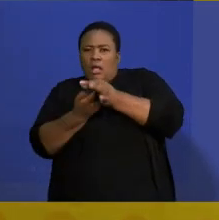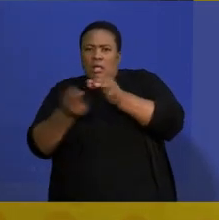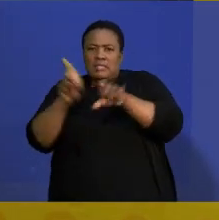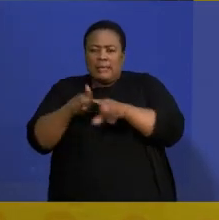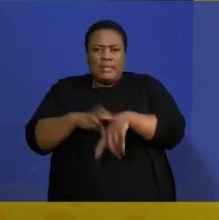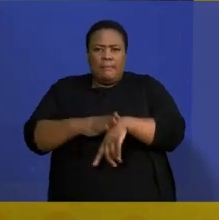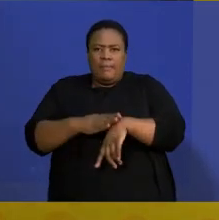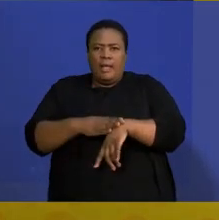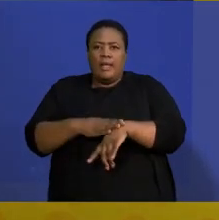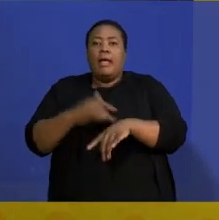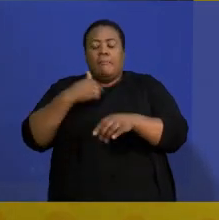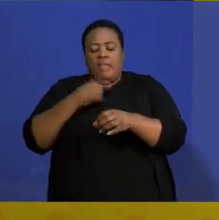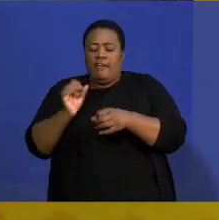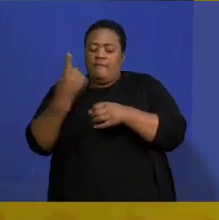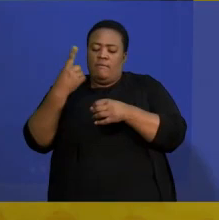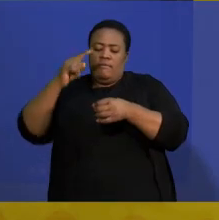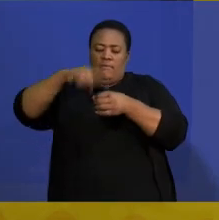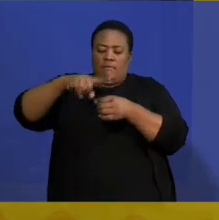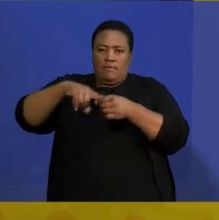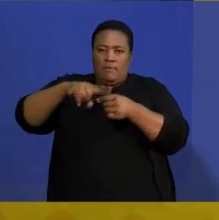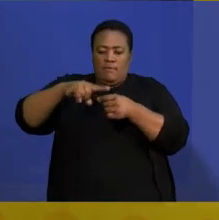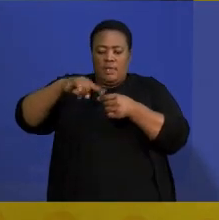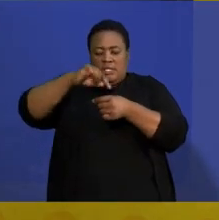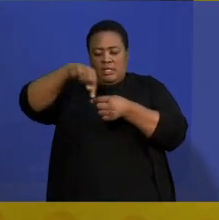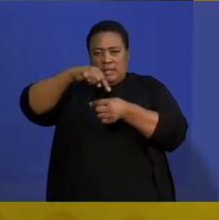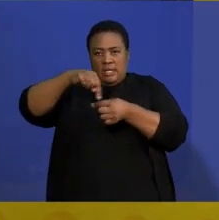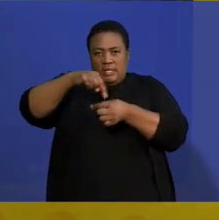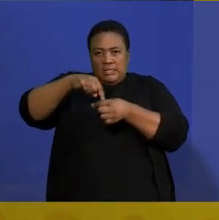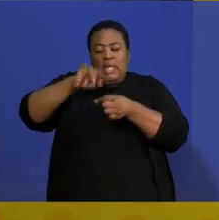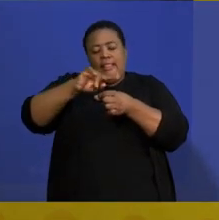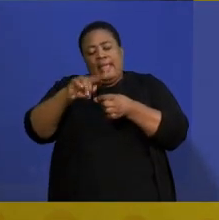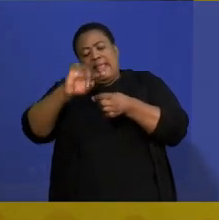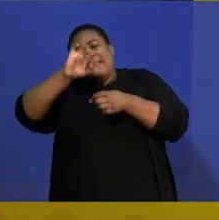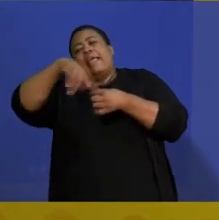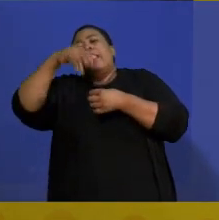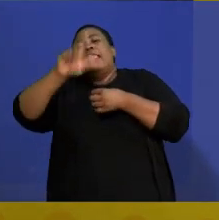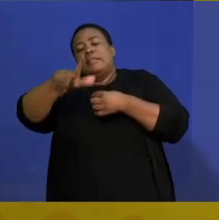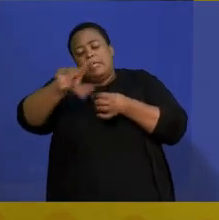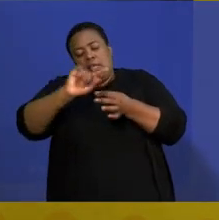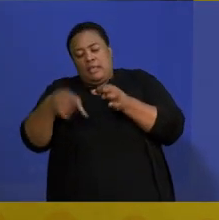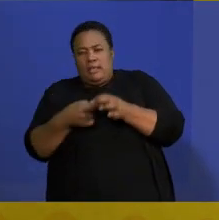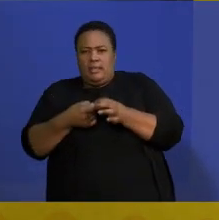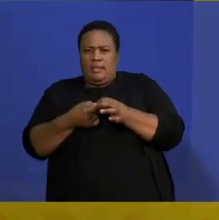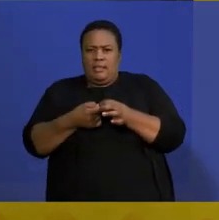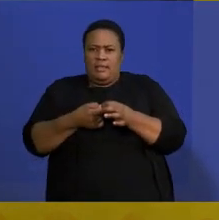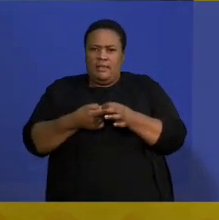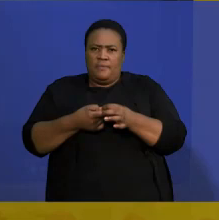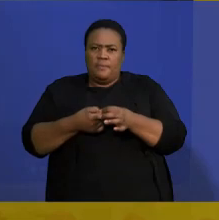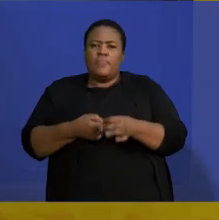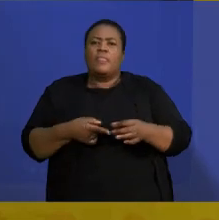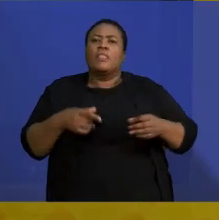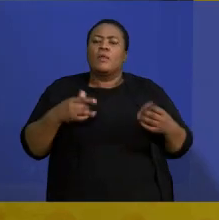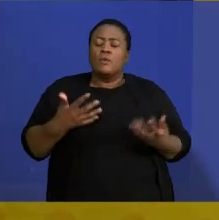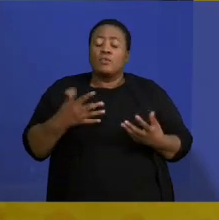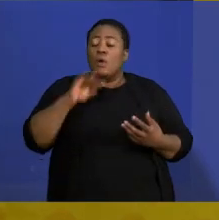and then get a tail after that. So that's what mutually exclusive events actually means. So what this means